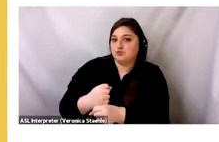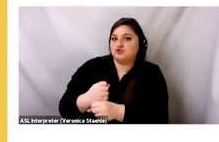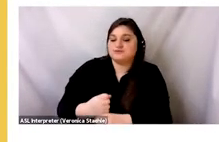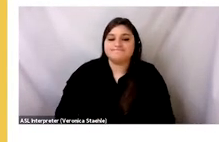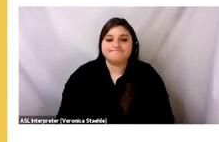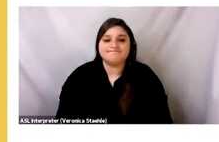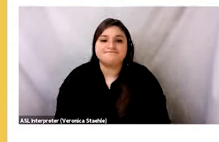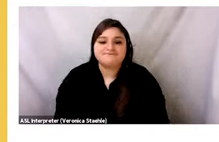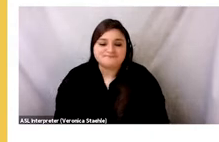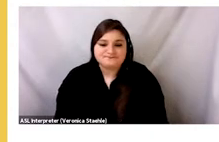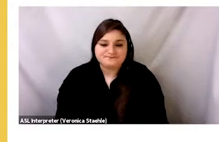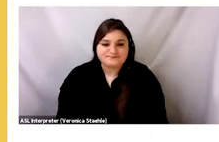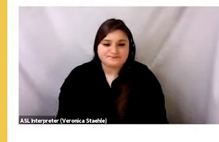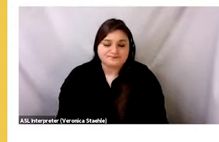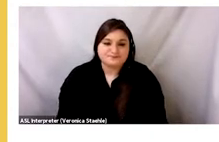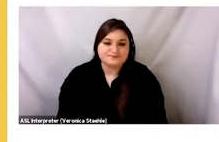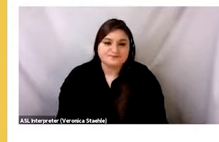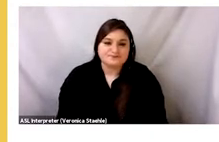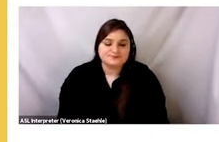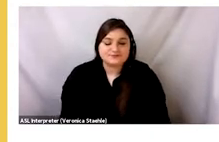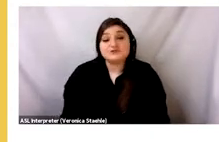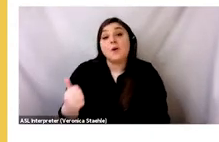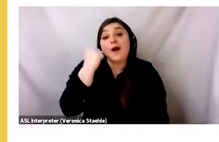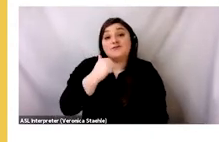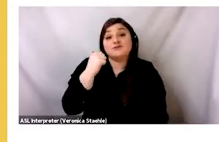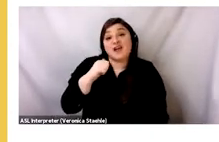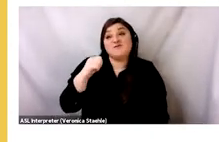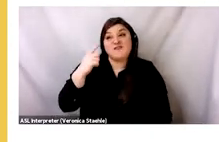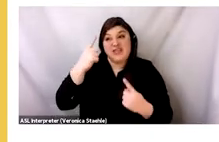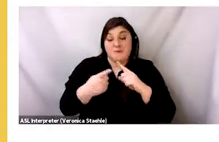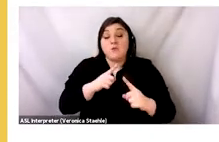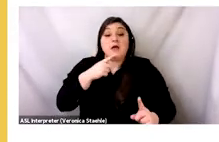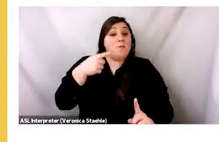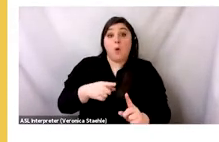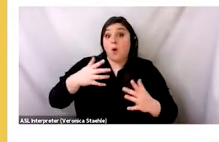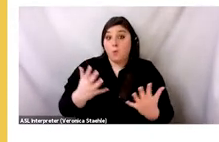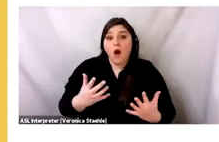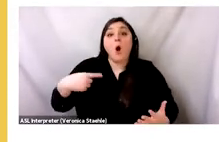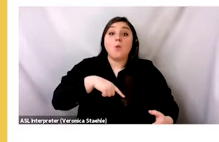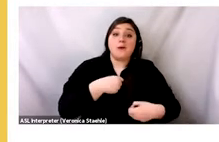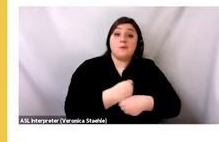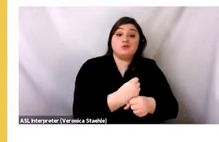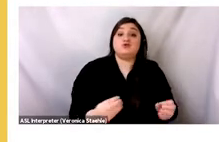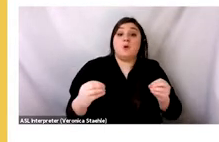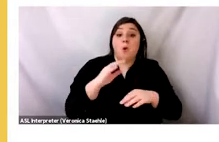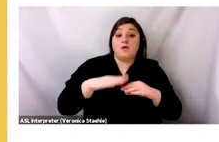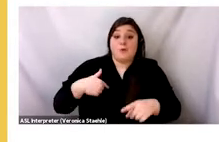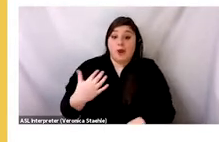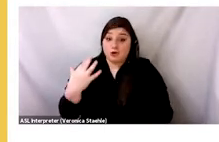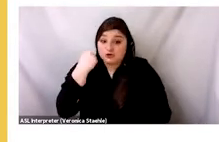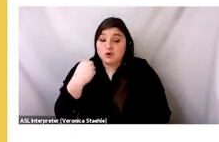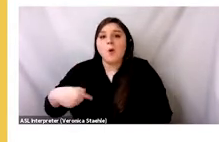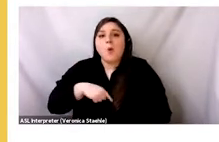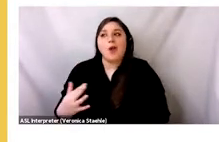At the end of the day, this is what we have, right? We produce more than we can consume. We consume more than we can use. And we